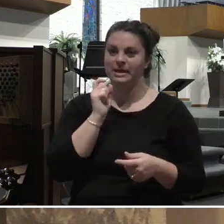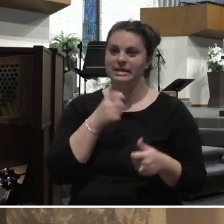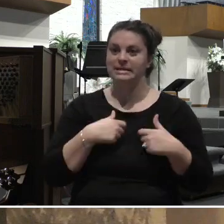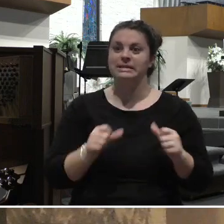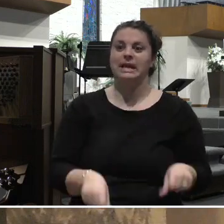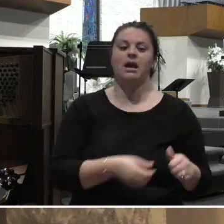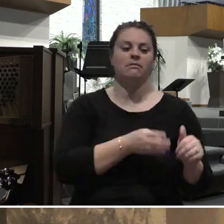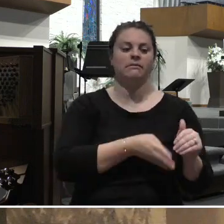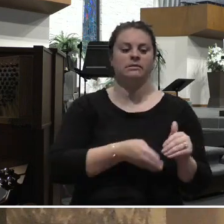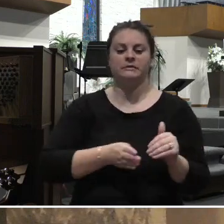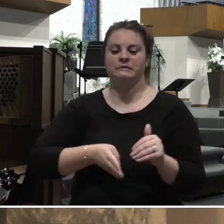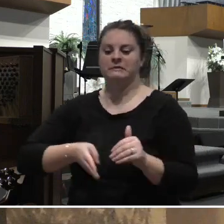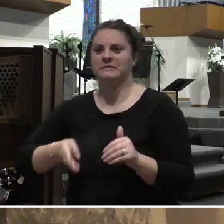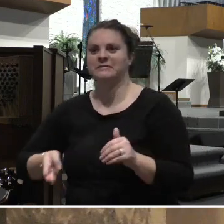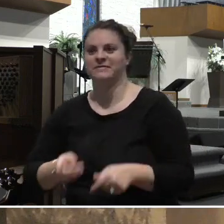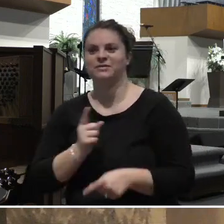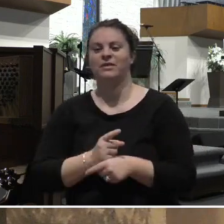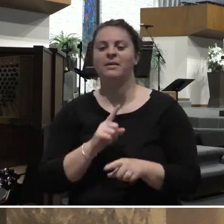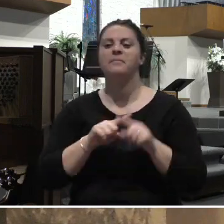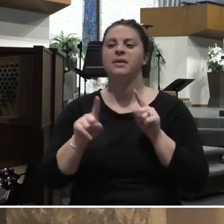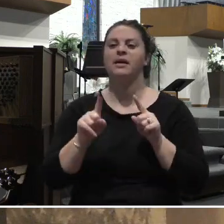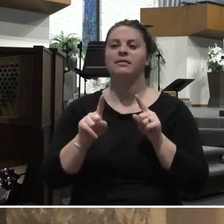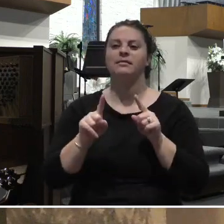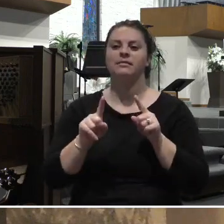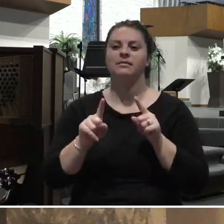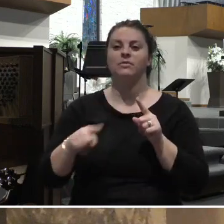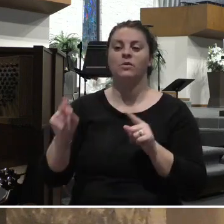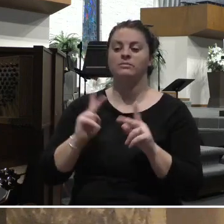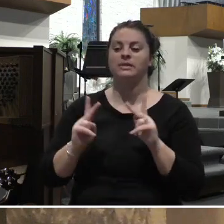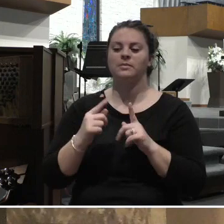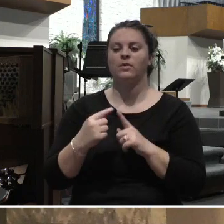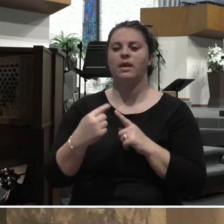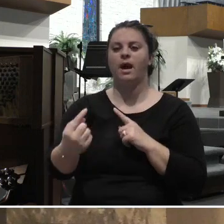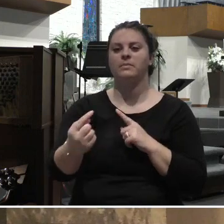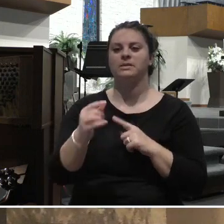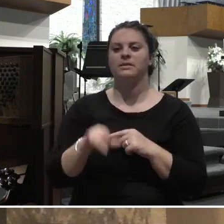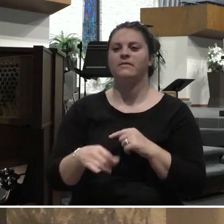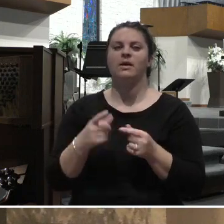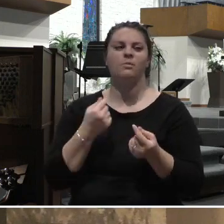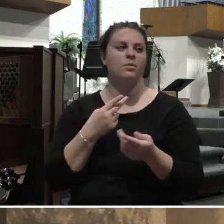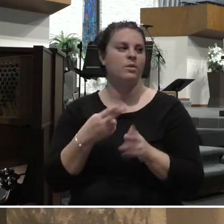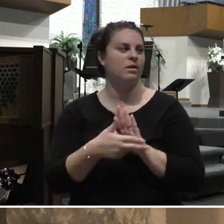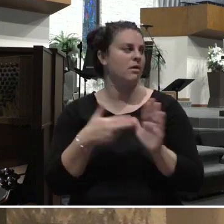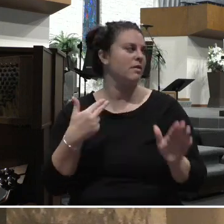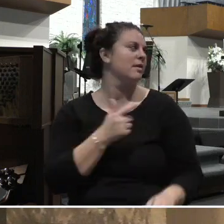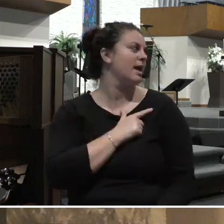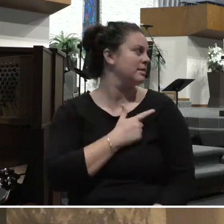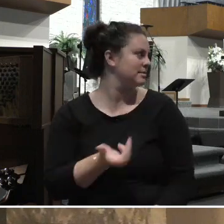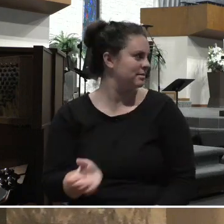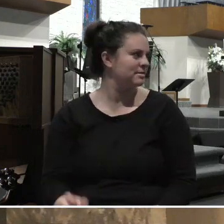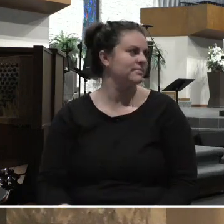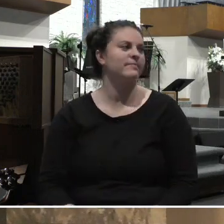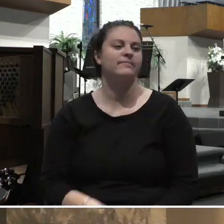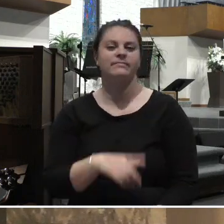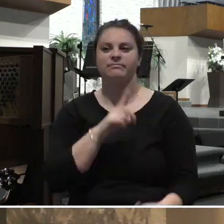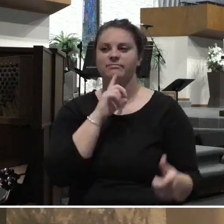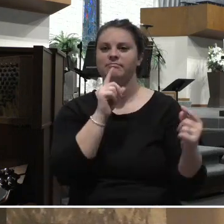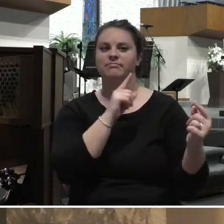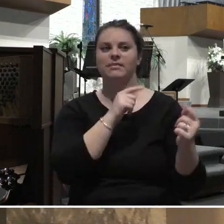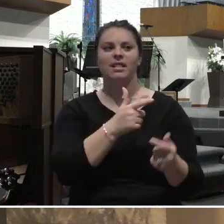do we appreciate the opposite? What do we call people that aren't industrious? Lazy. Lazy.